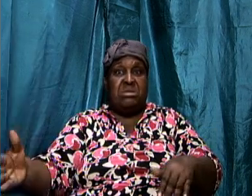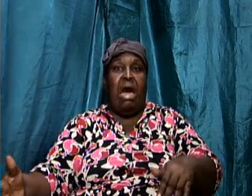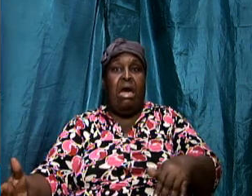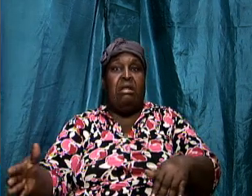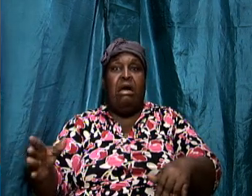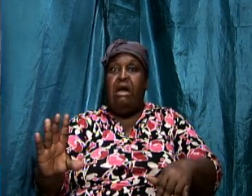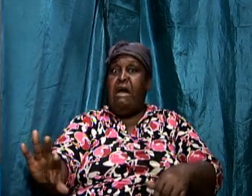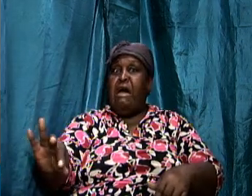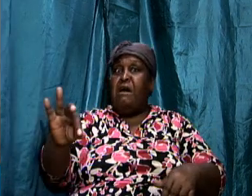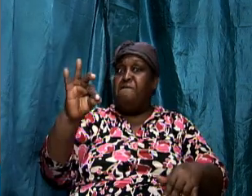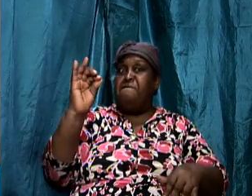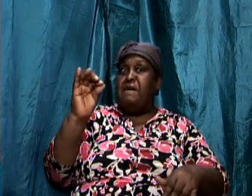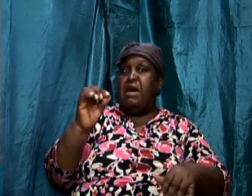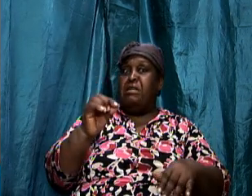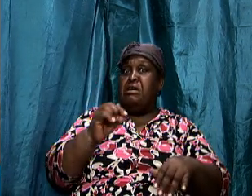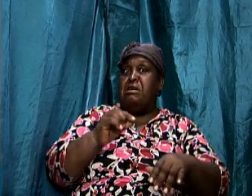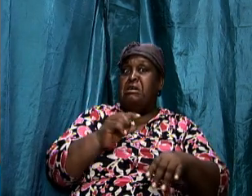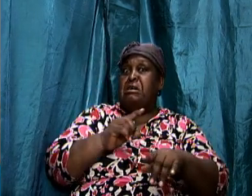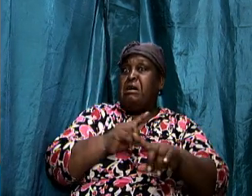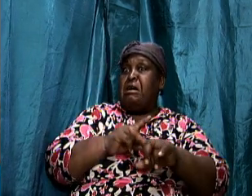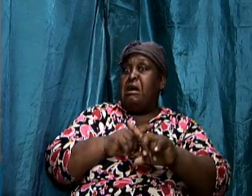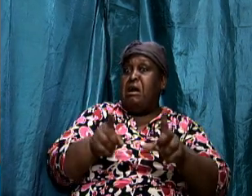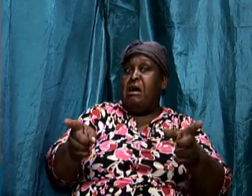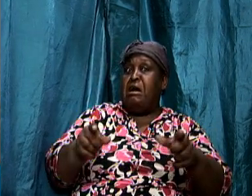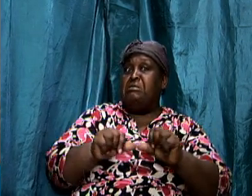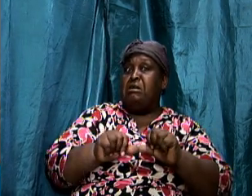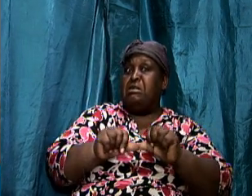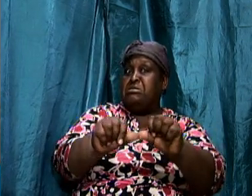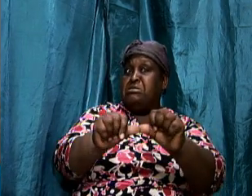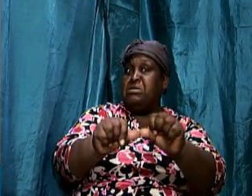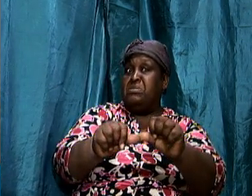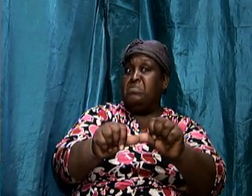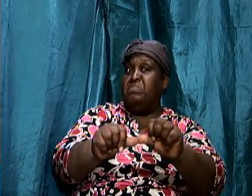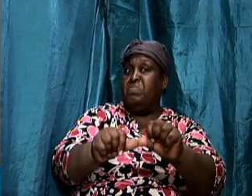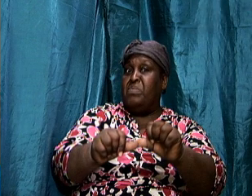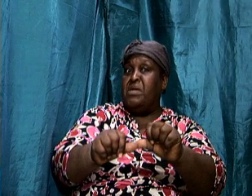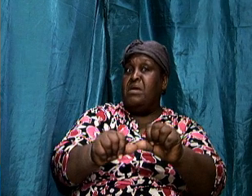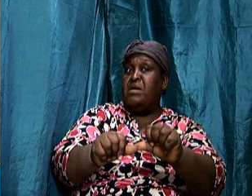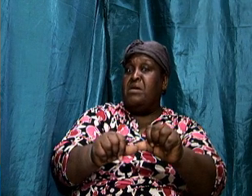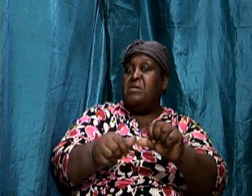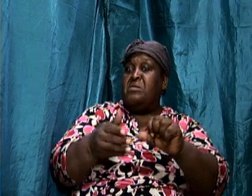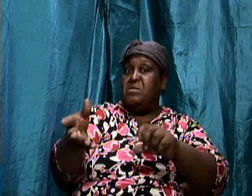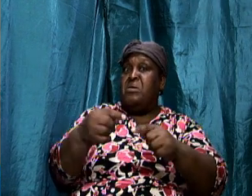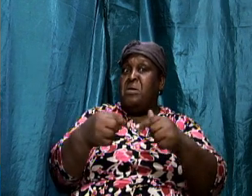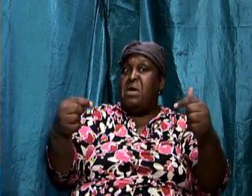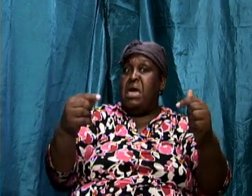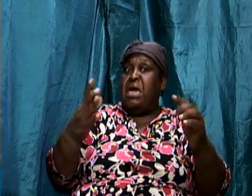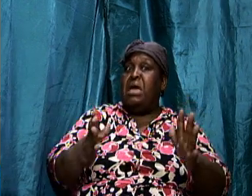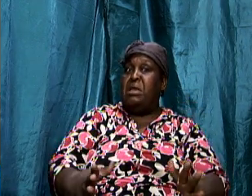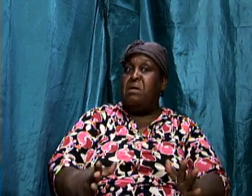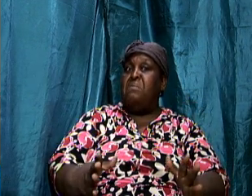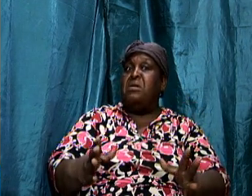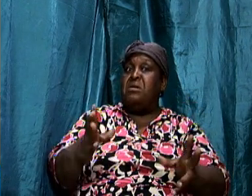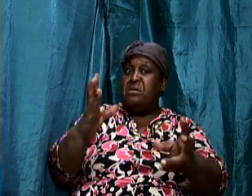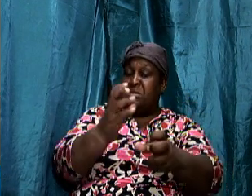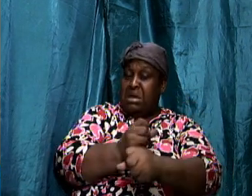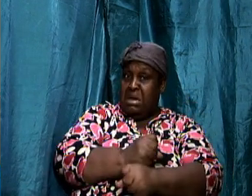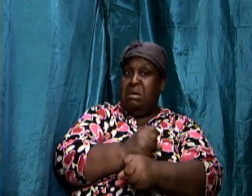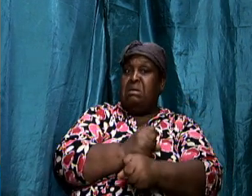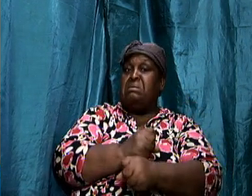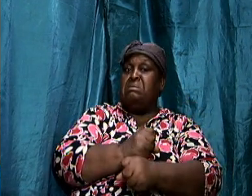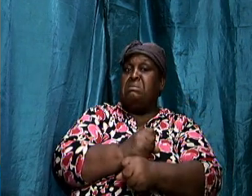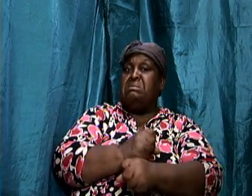they can't physically continue their opponent is going to take that advantage